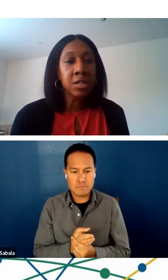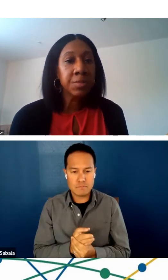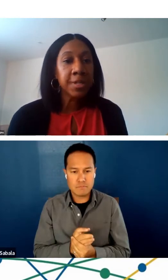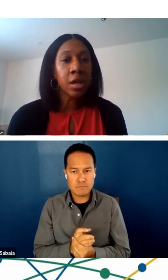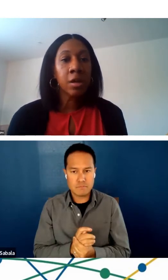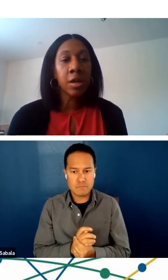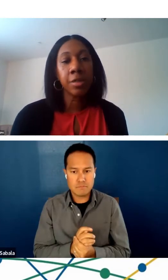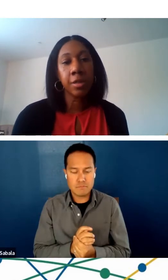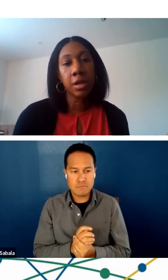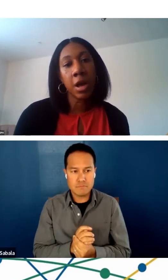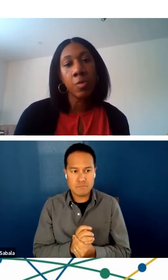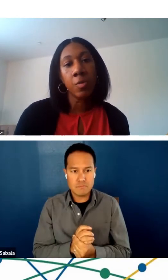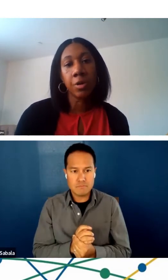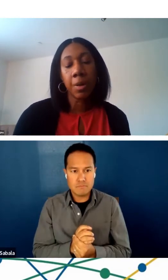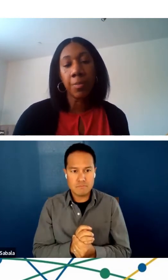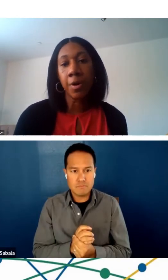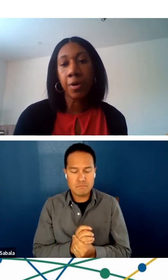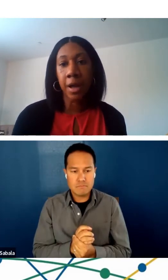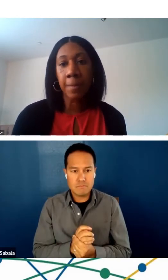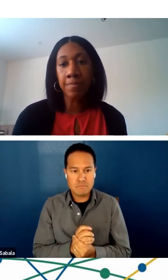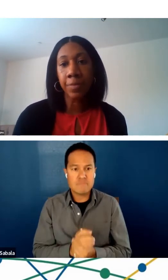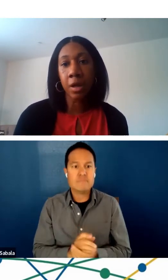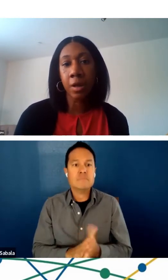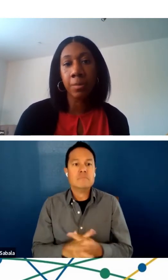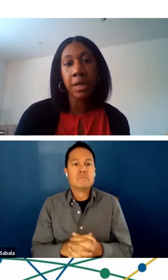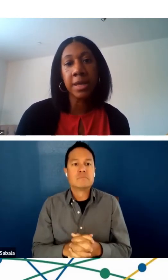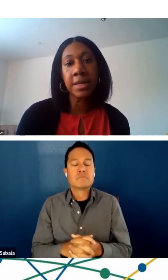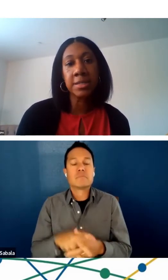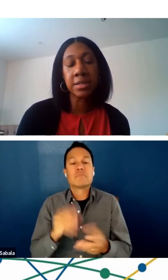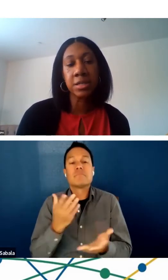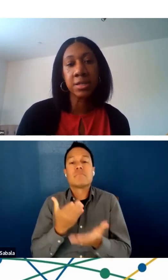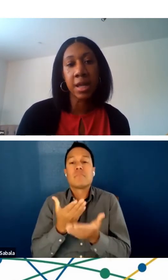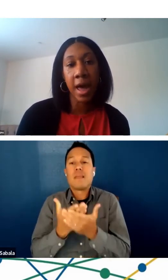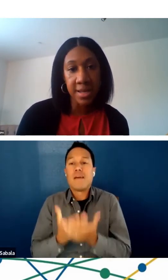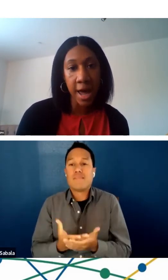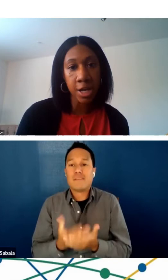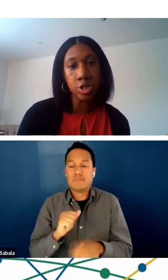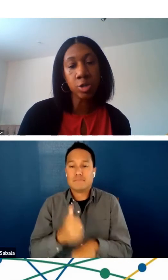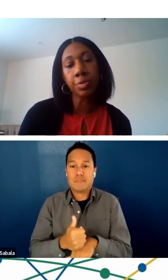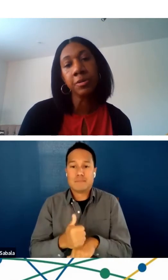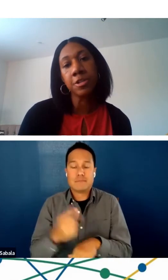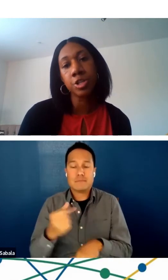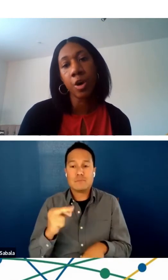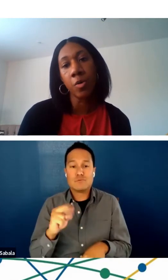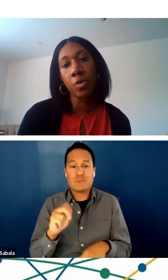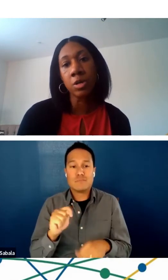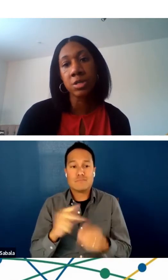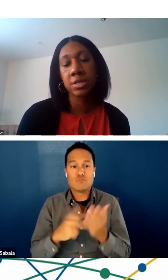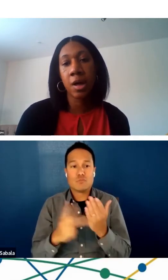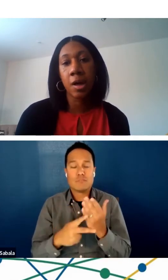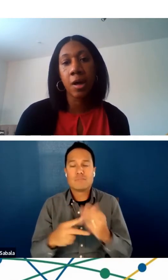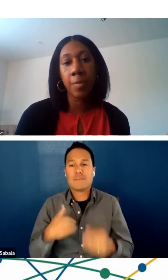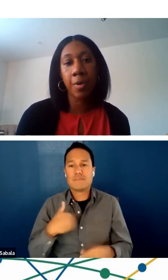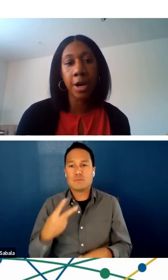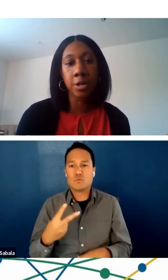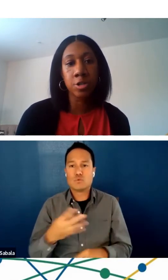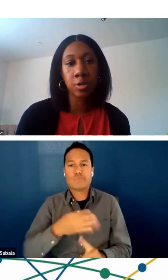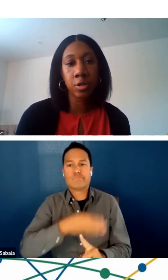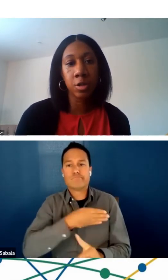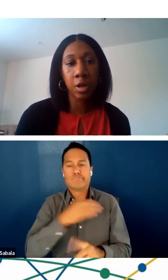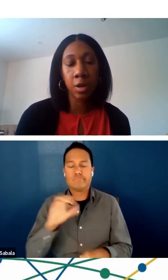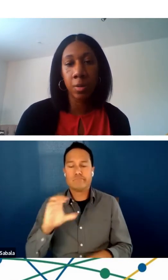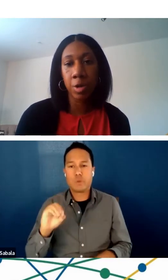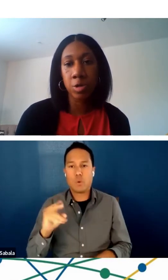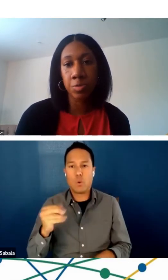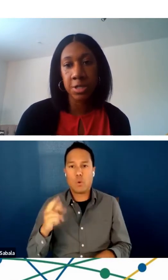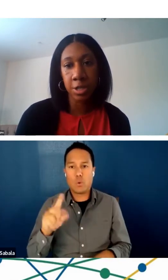The evidence-based telehealth network grant program has had two previous cohorts prior